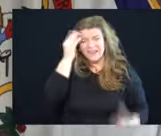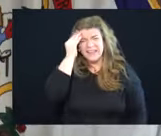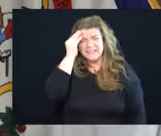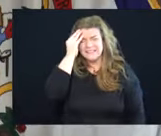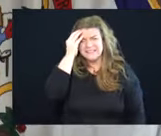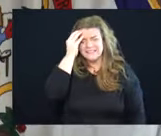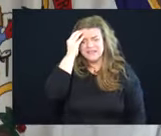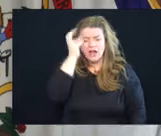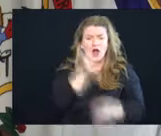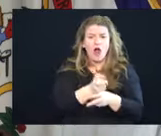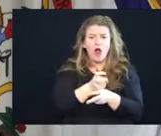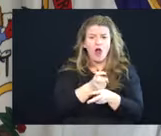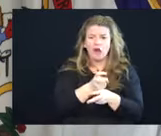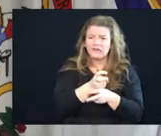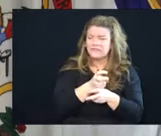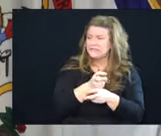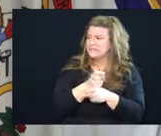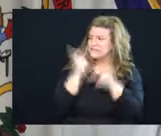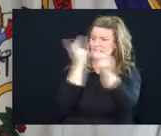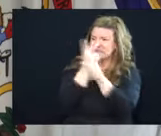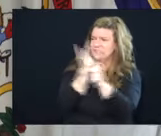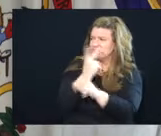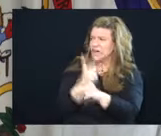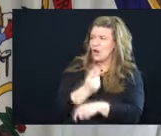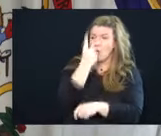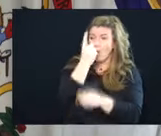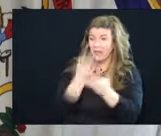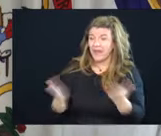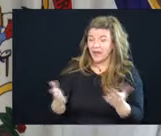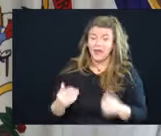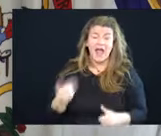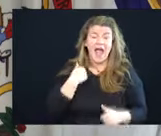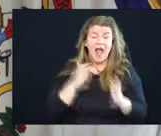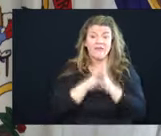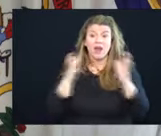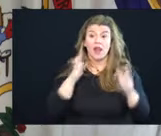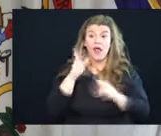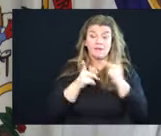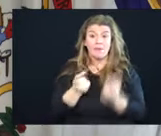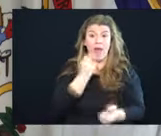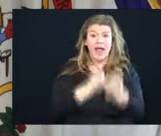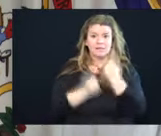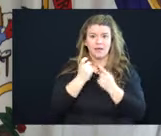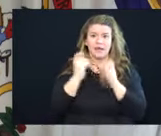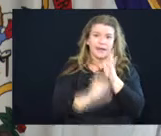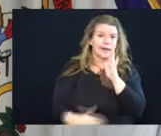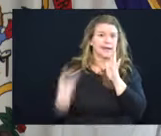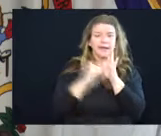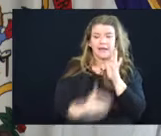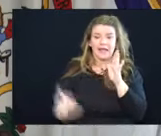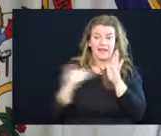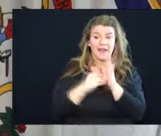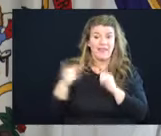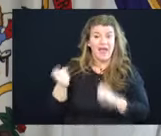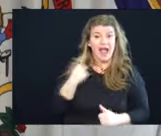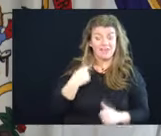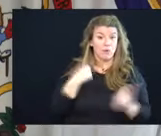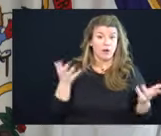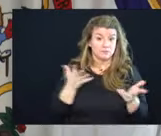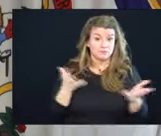really hard about one thing. I have a lot of people ask me this question over and over and over. They say,